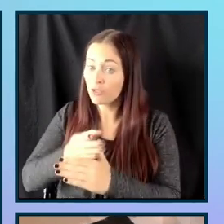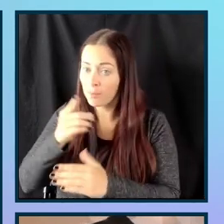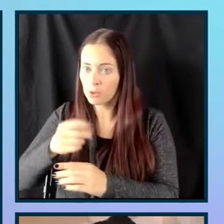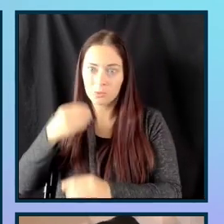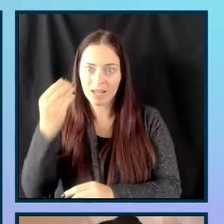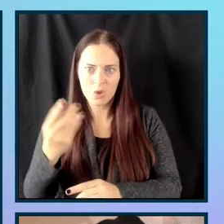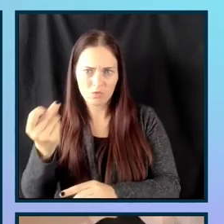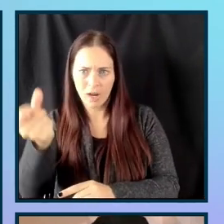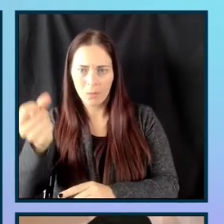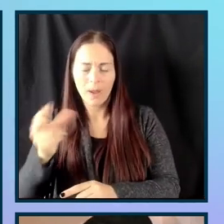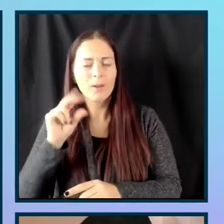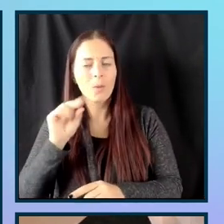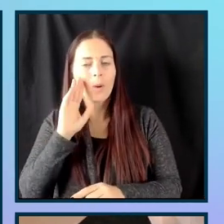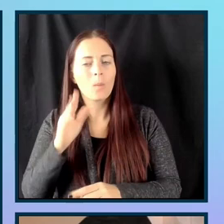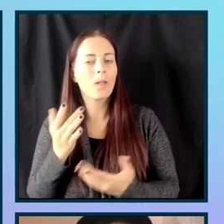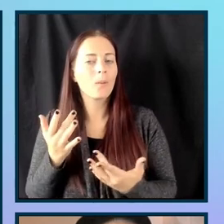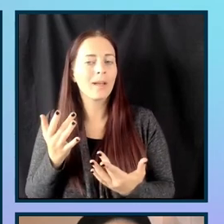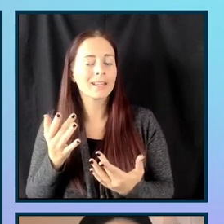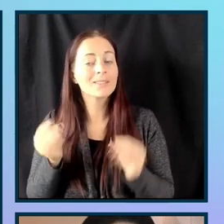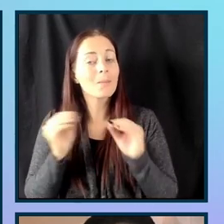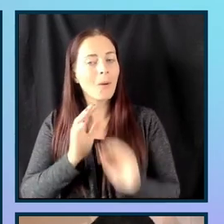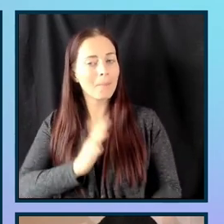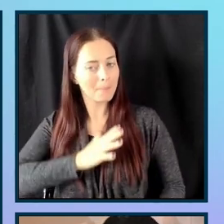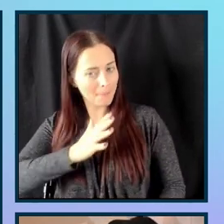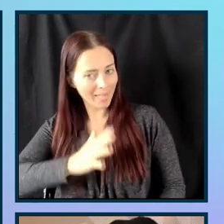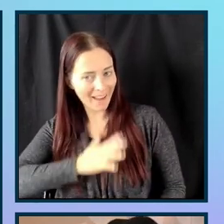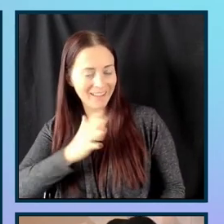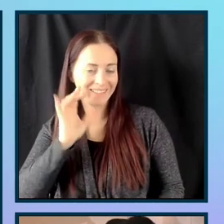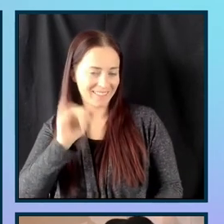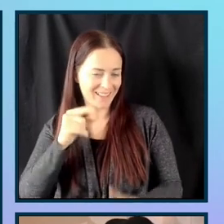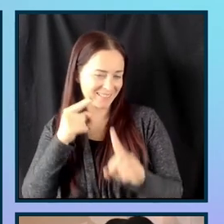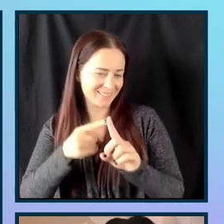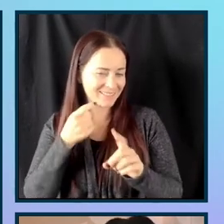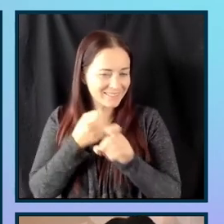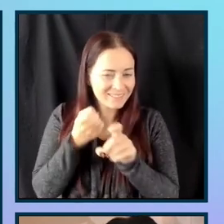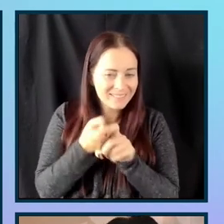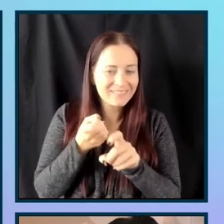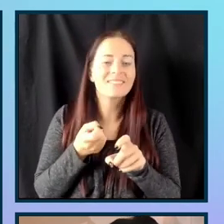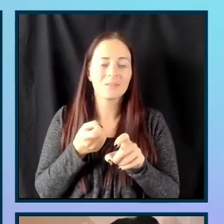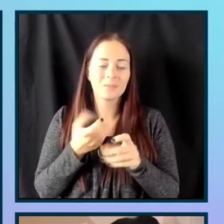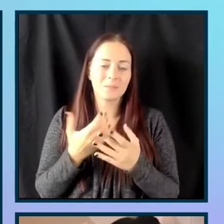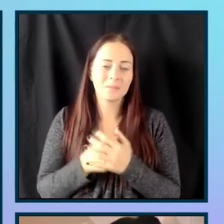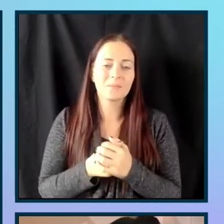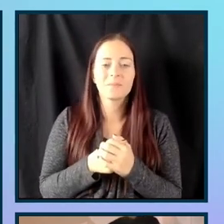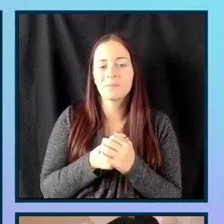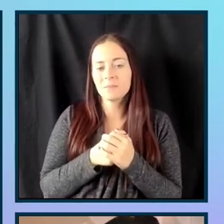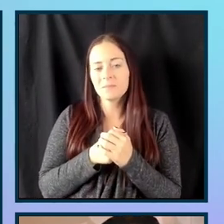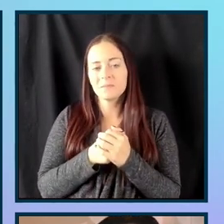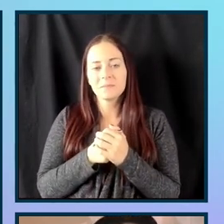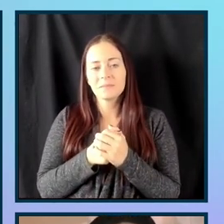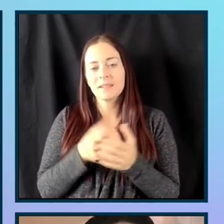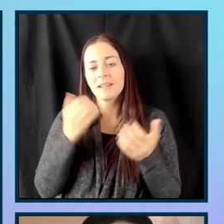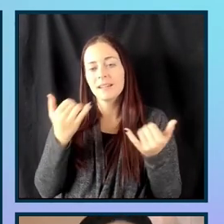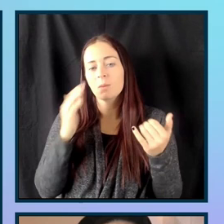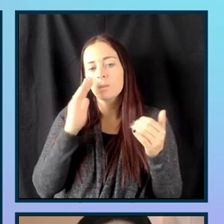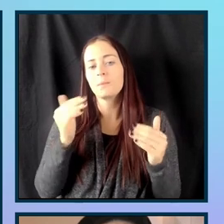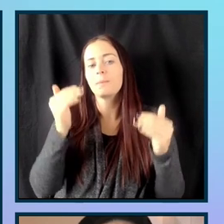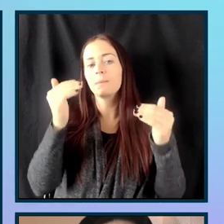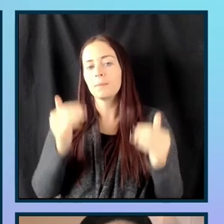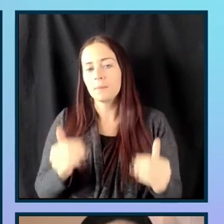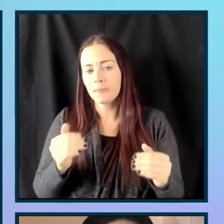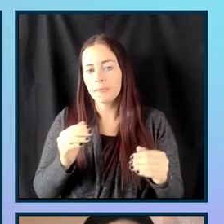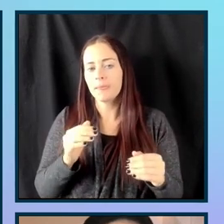off, where any content will not get announced. So, let's jump into our